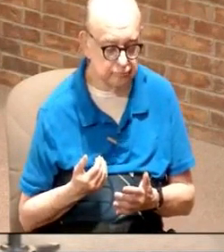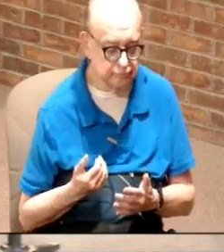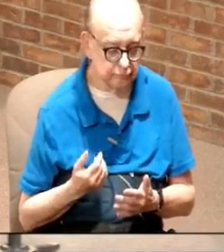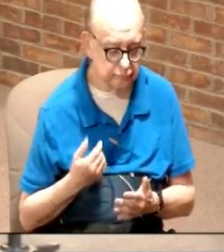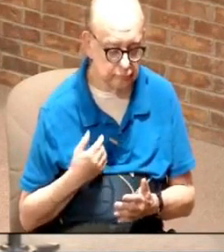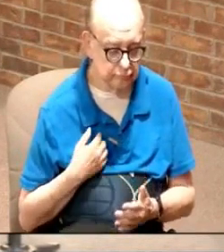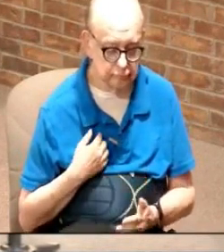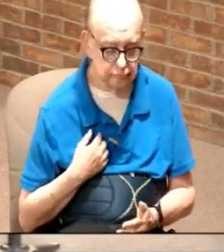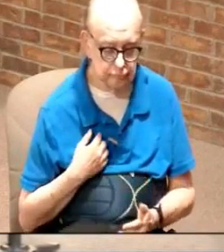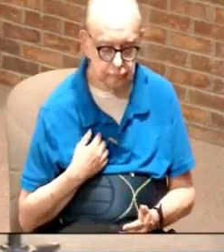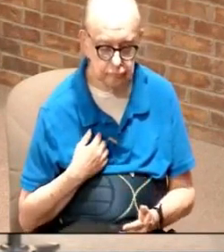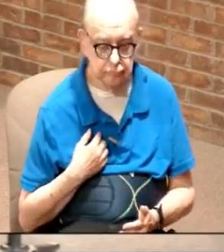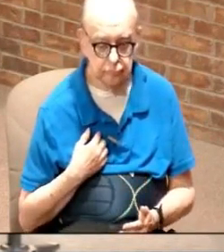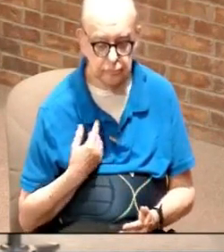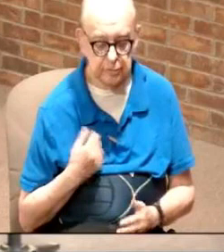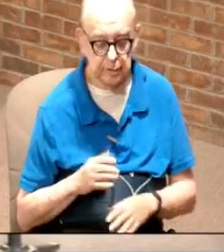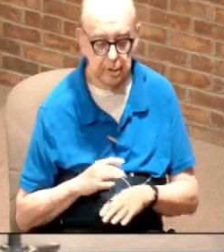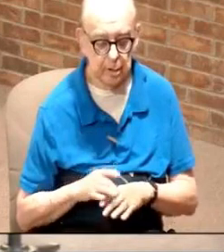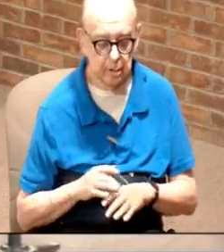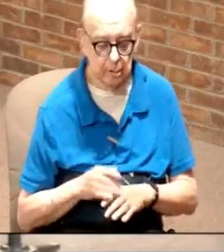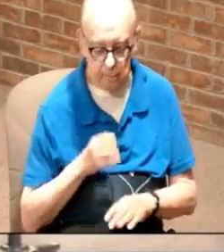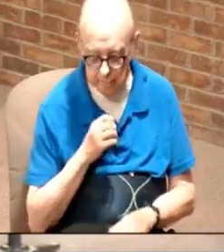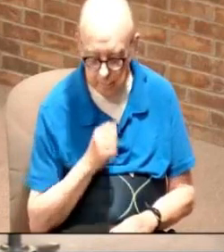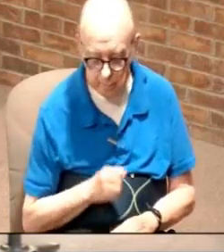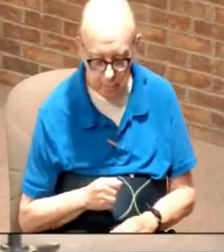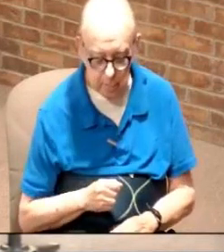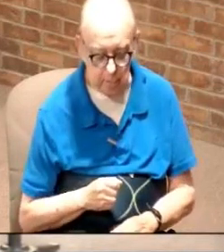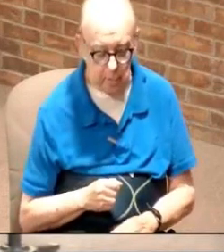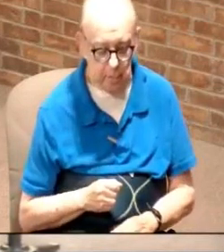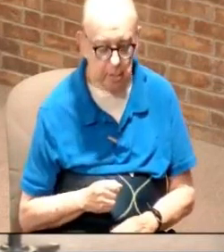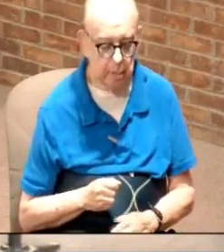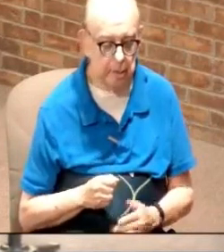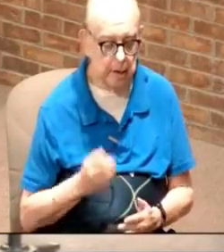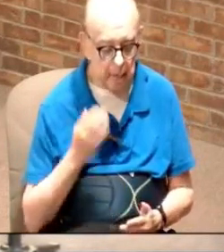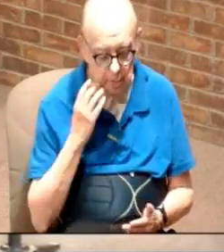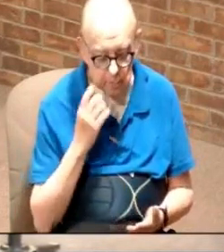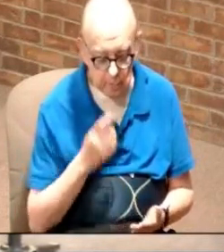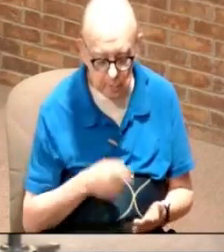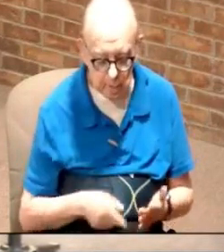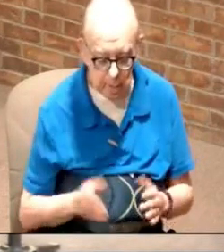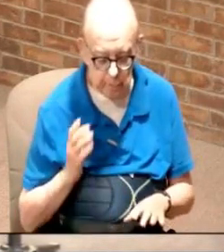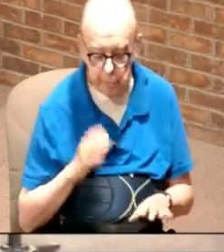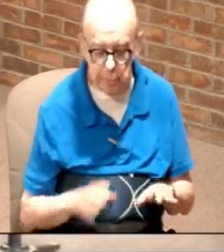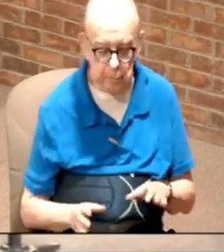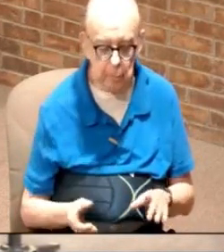I knew from a very early age what I was going to do when I got older